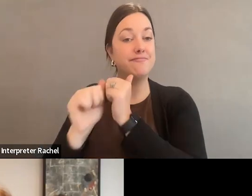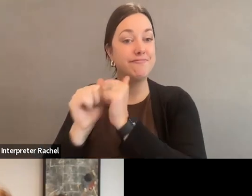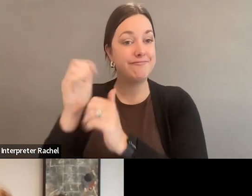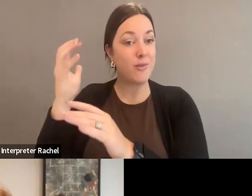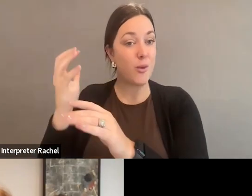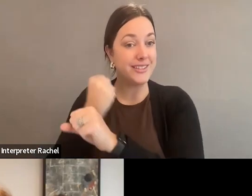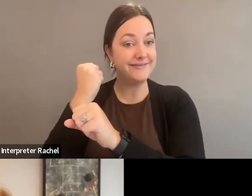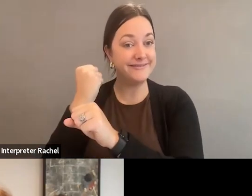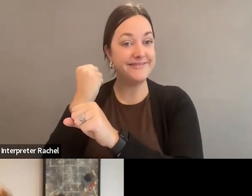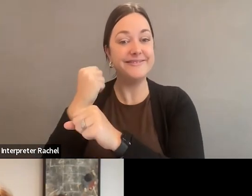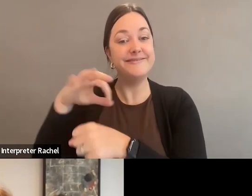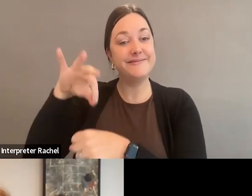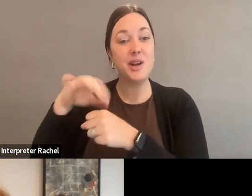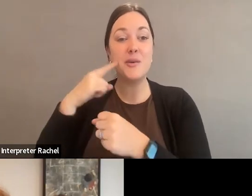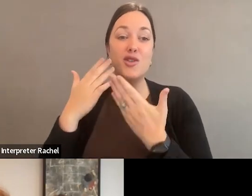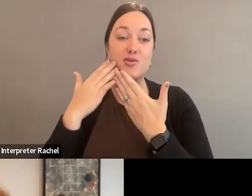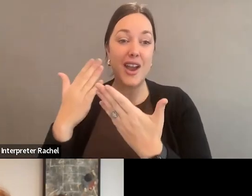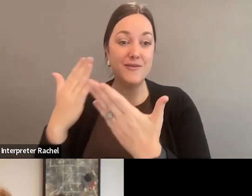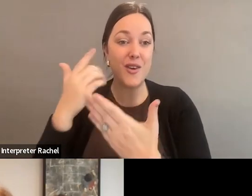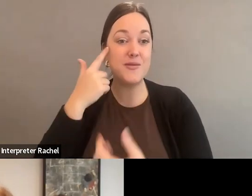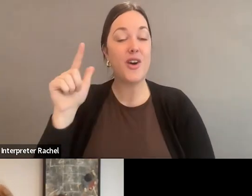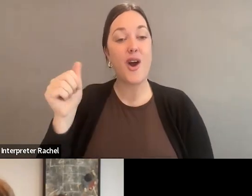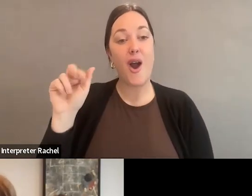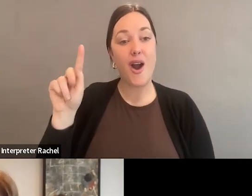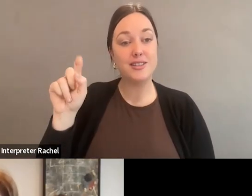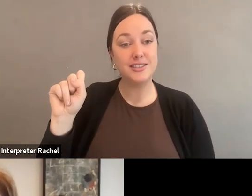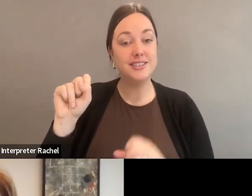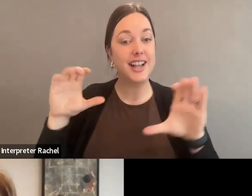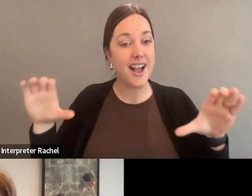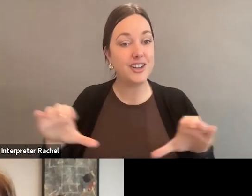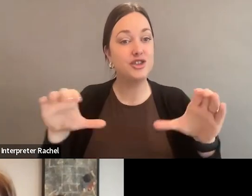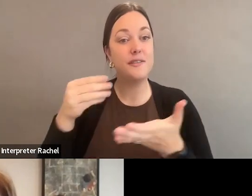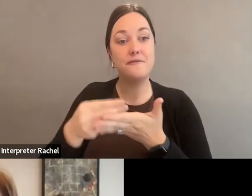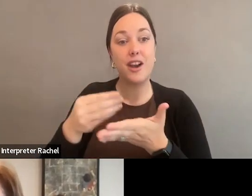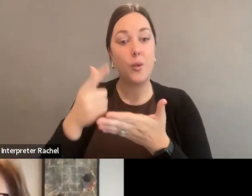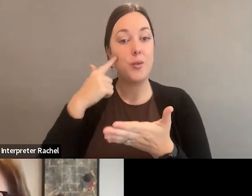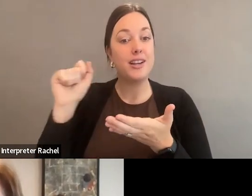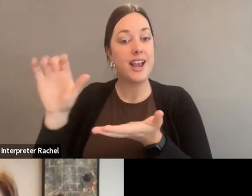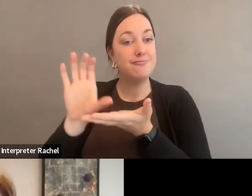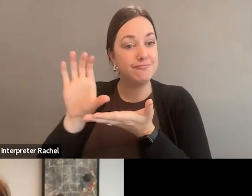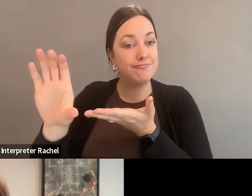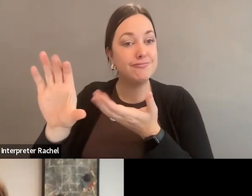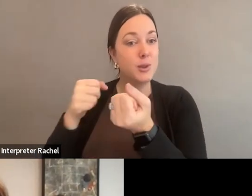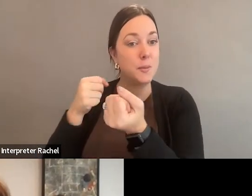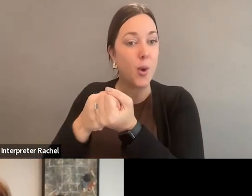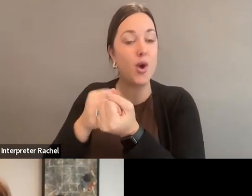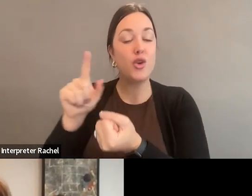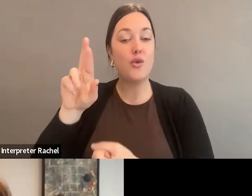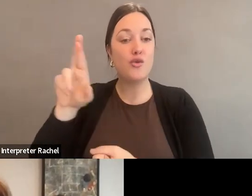won. We're so grateful. And the Arts Action Fund is so grateful that we've been able to support your re-election efforts.